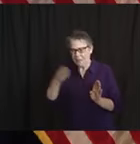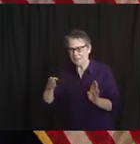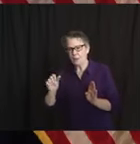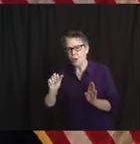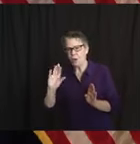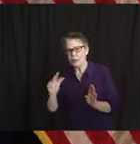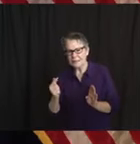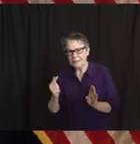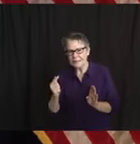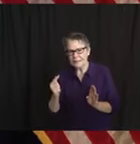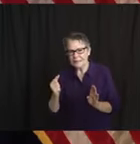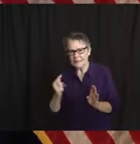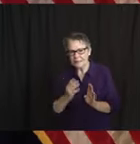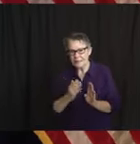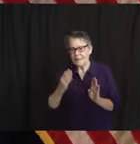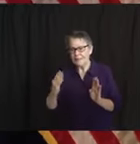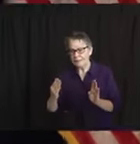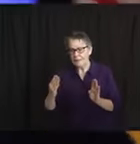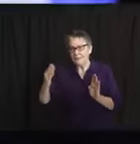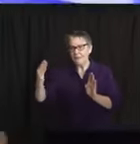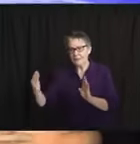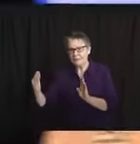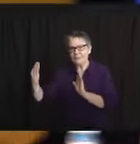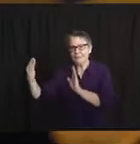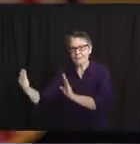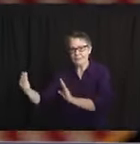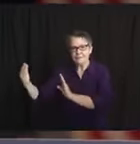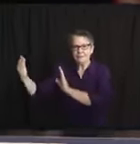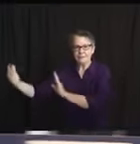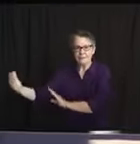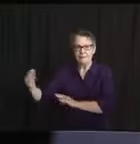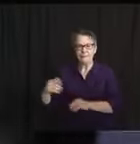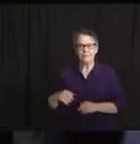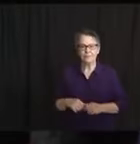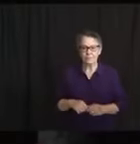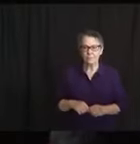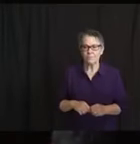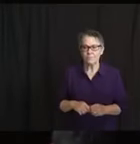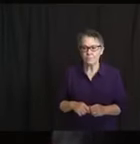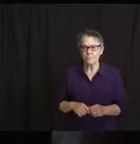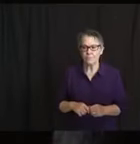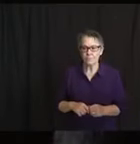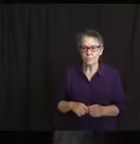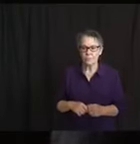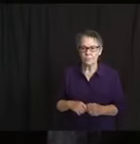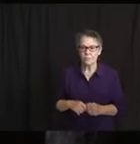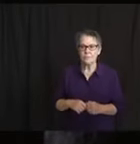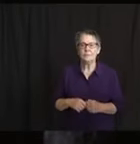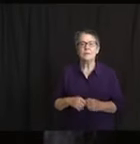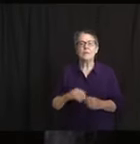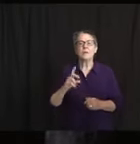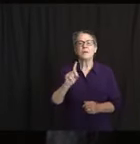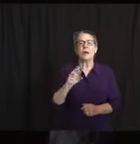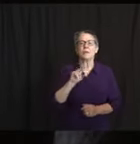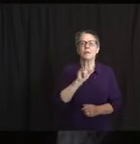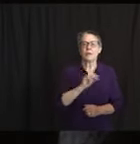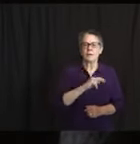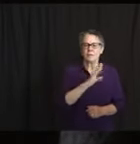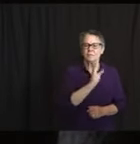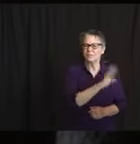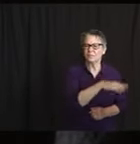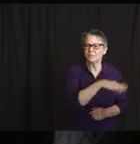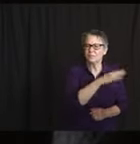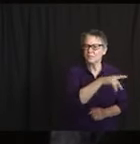legitimate contact tracing interaction looks like? Yeah, that is definitely an excellent question, especially in light of the scams. Because first of all, first and